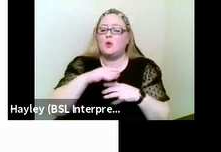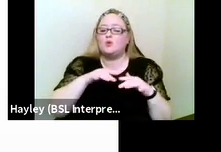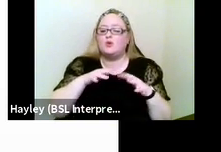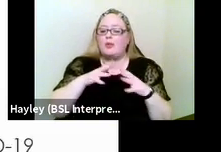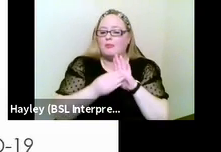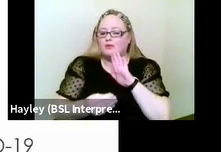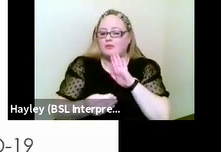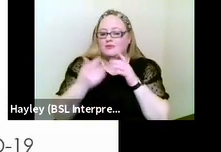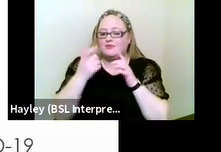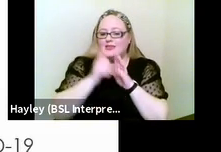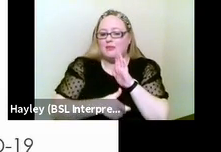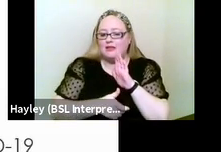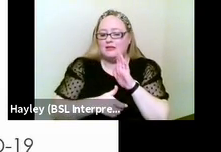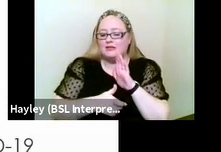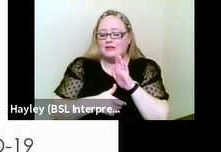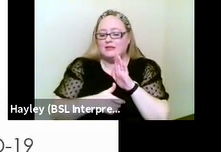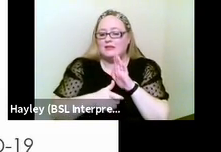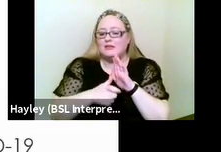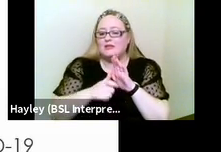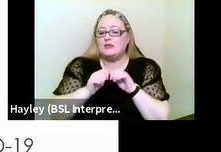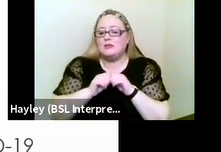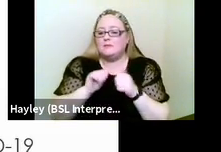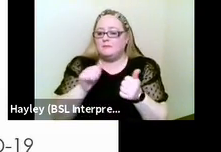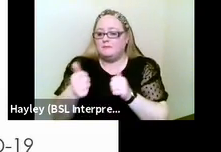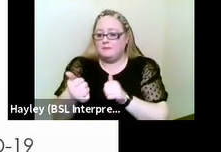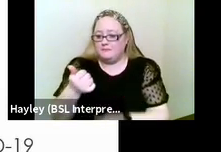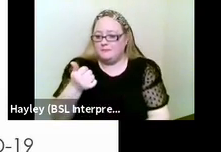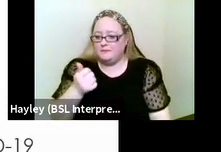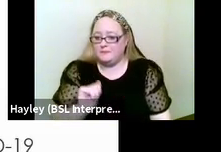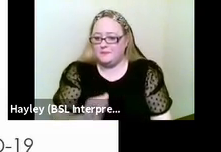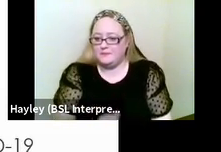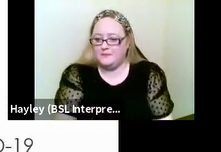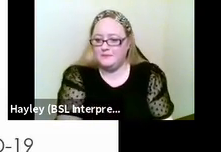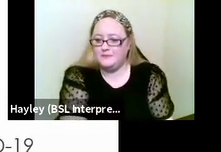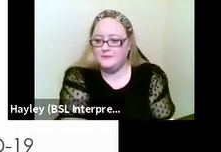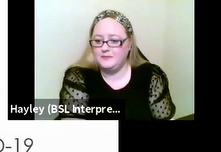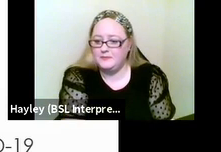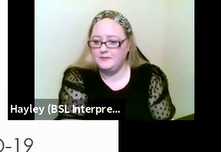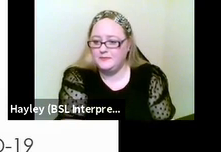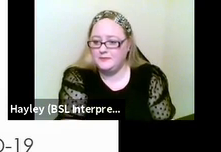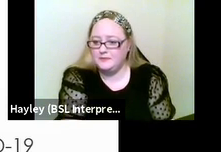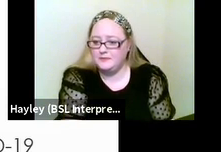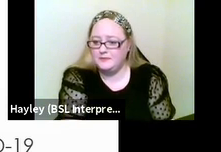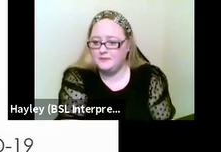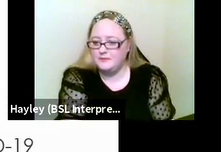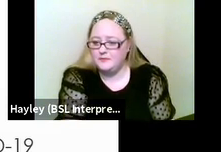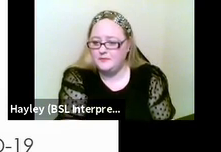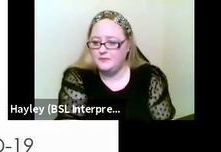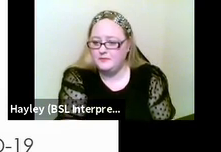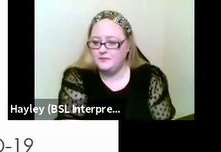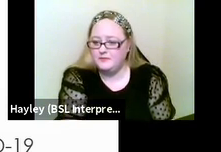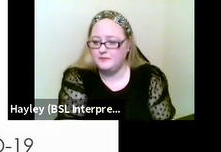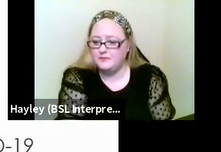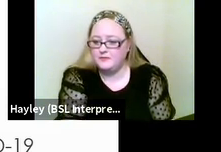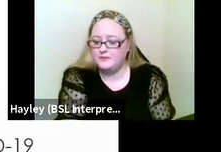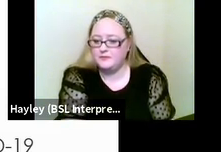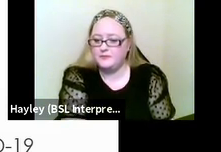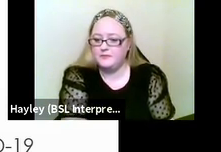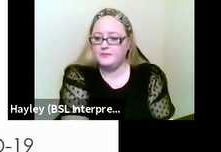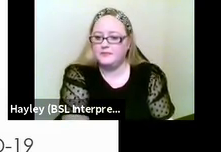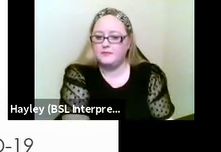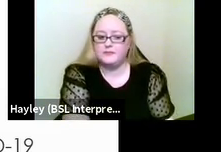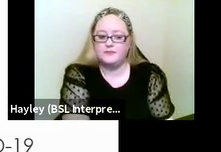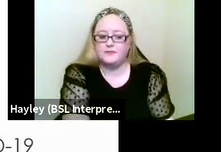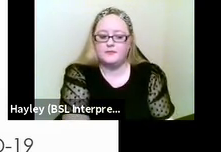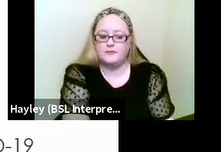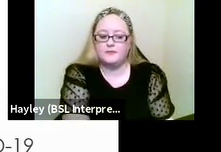please. So the next slides are simply some reading that you may want to have a look at. Some of my own work and some